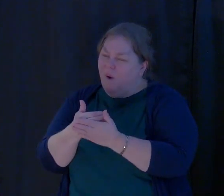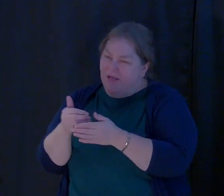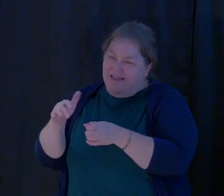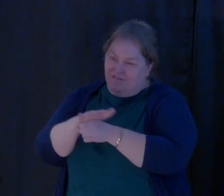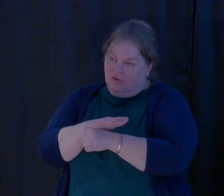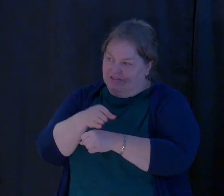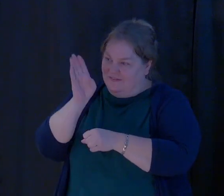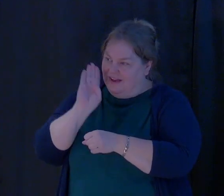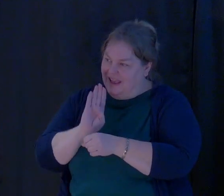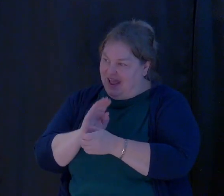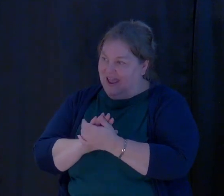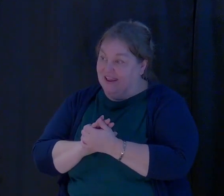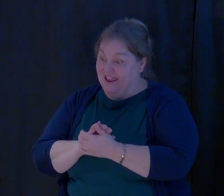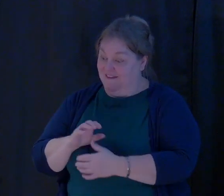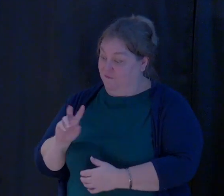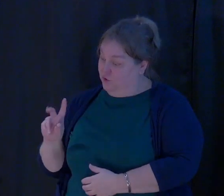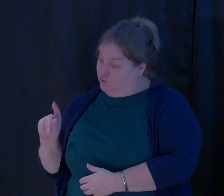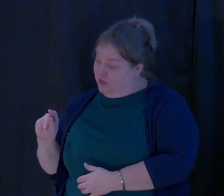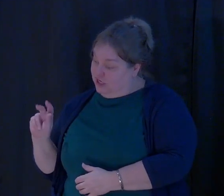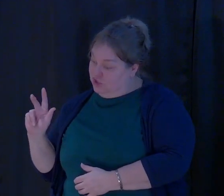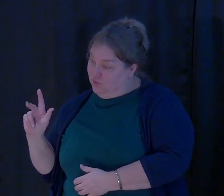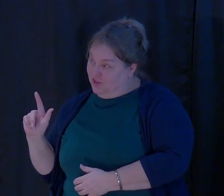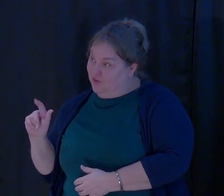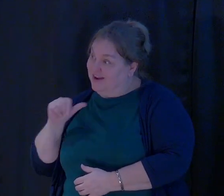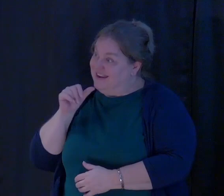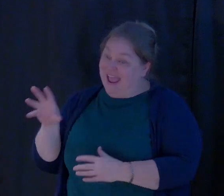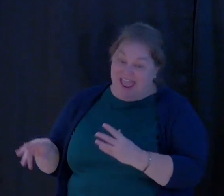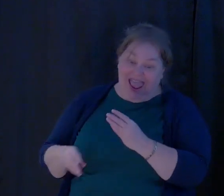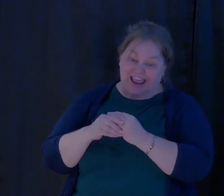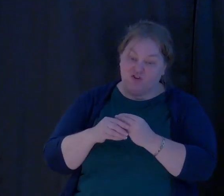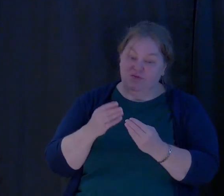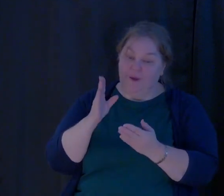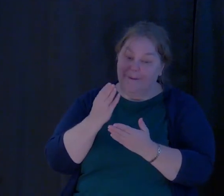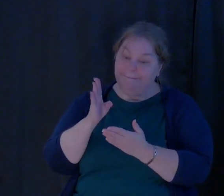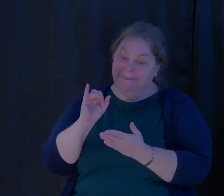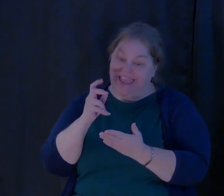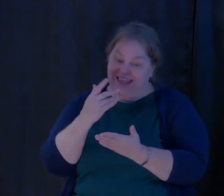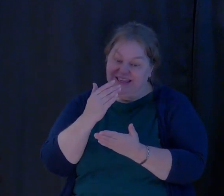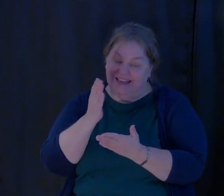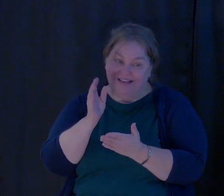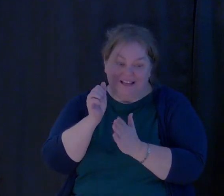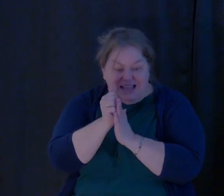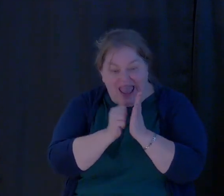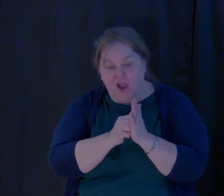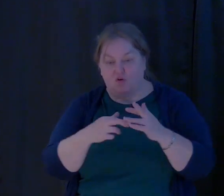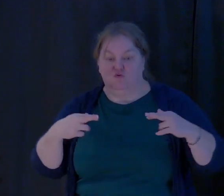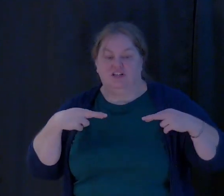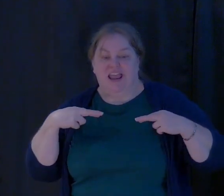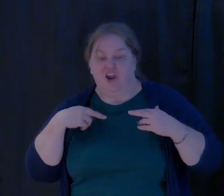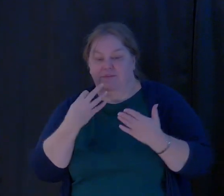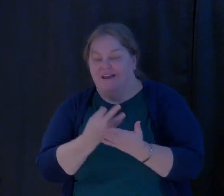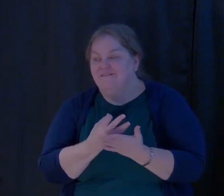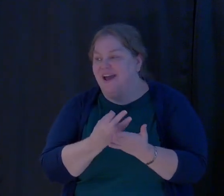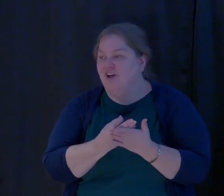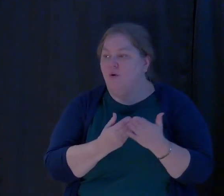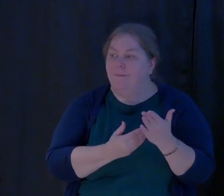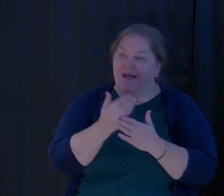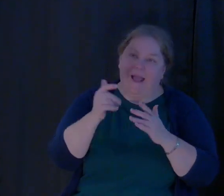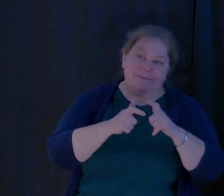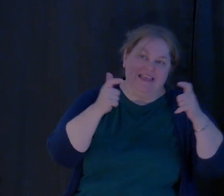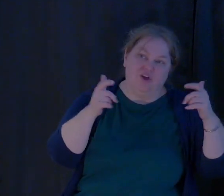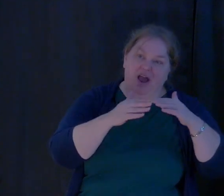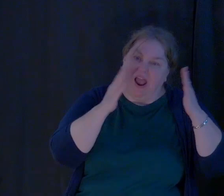adding value in 2023 is not about adding to our bank accounts or retirement funds or buying a bigger house or